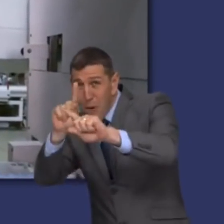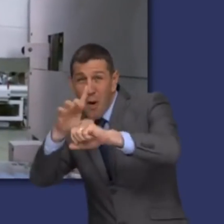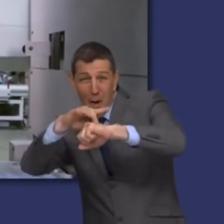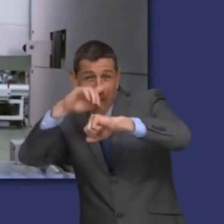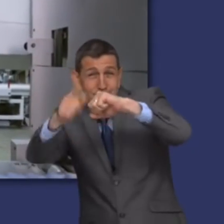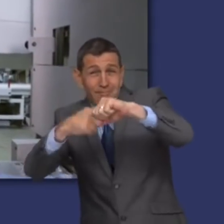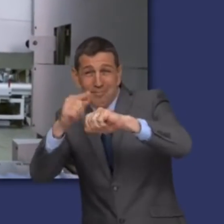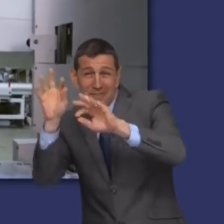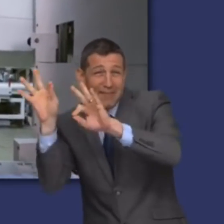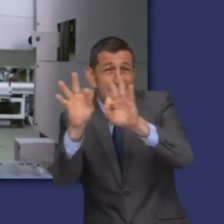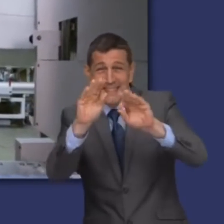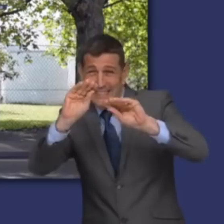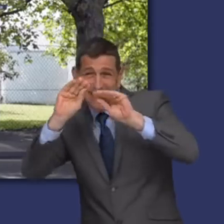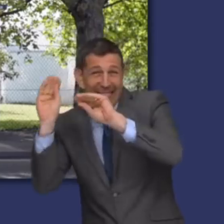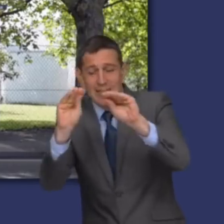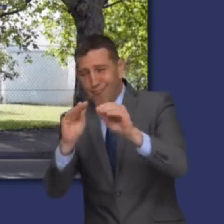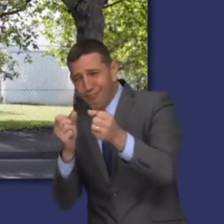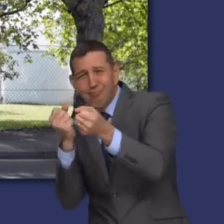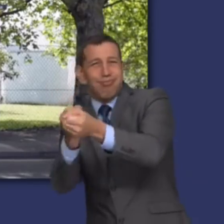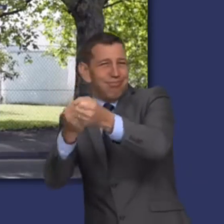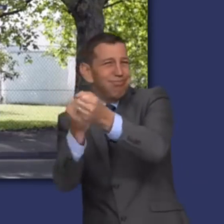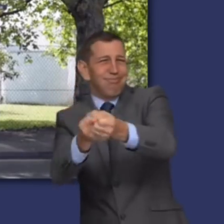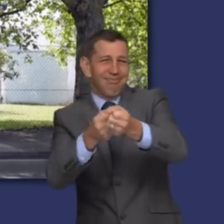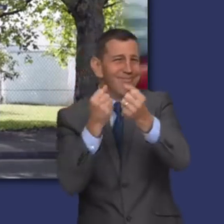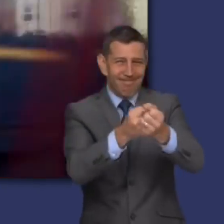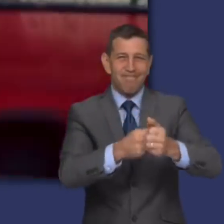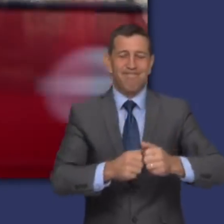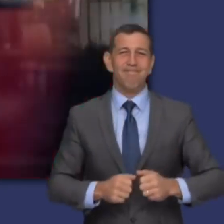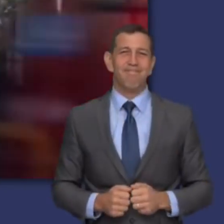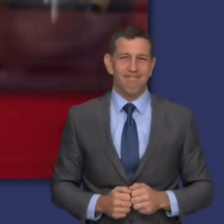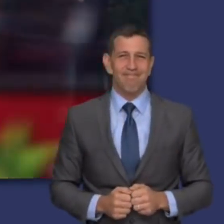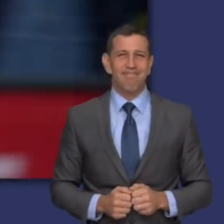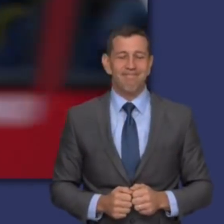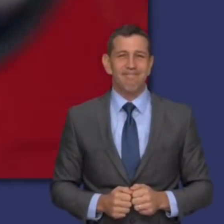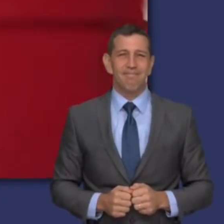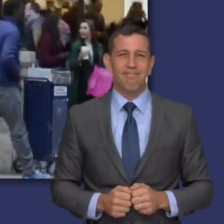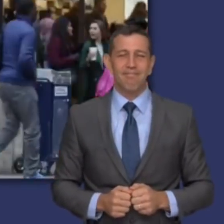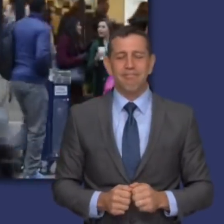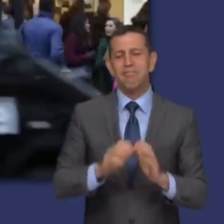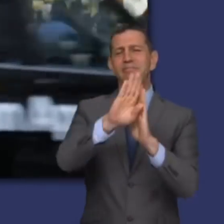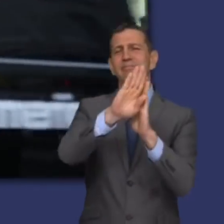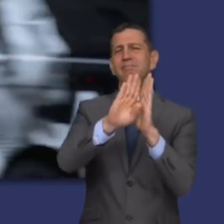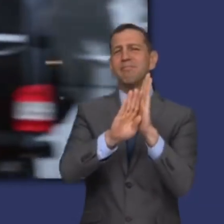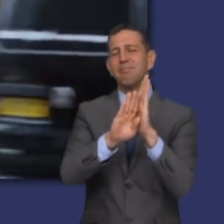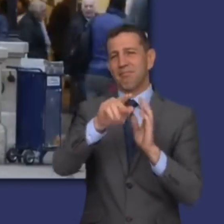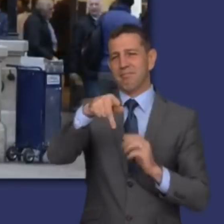world support the preaching and teaching work, and these changes are evidence of that.